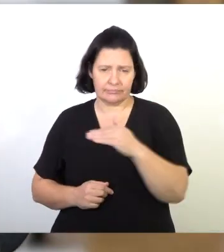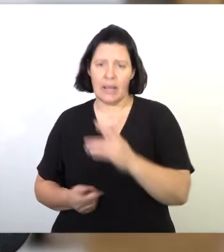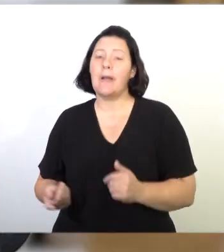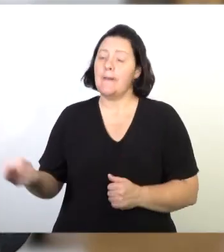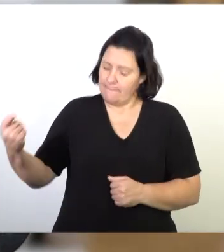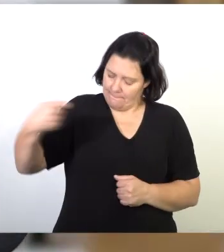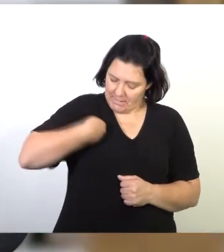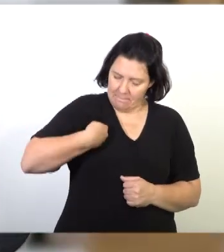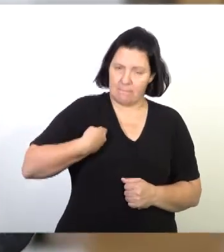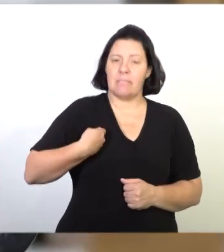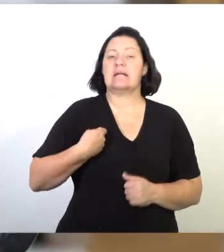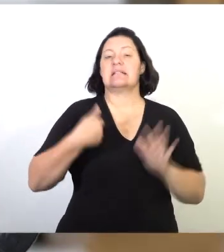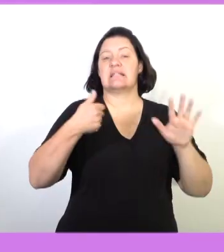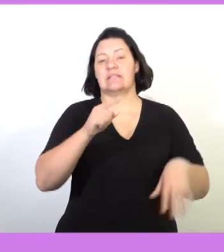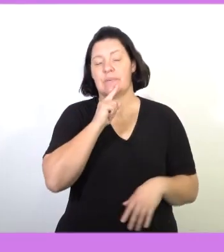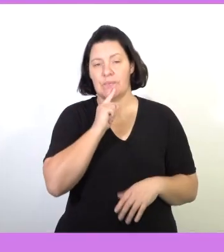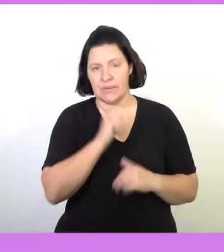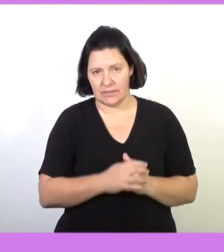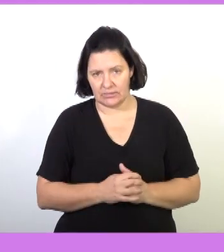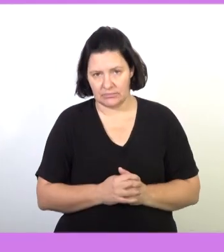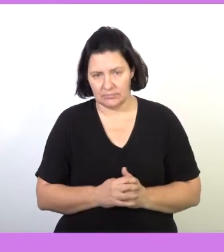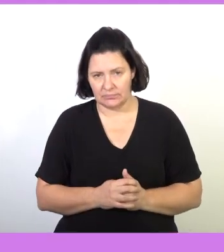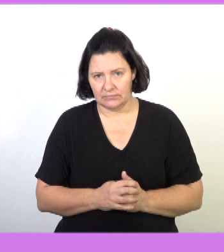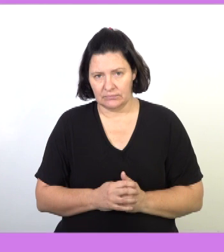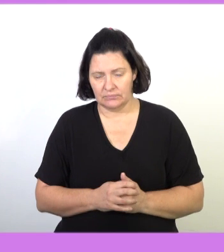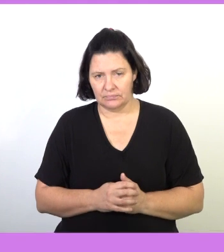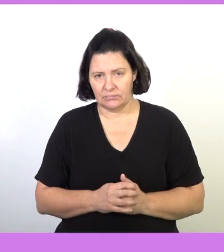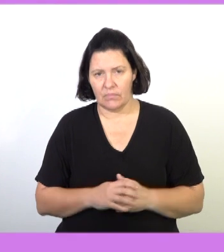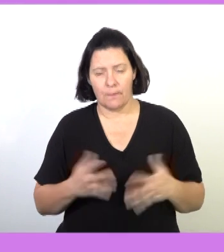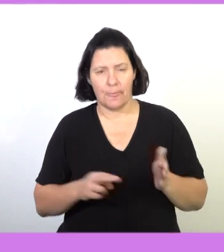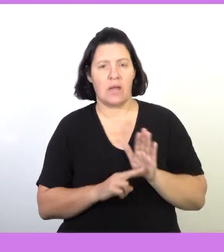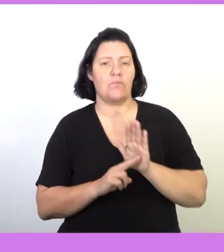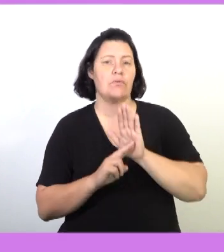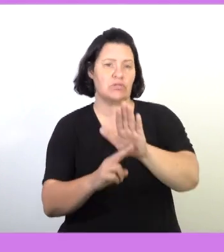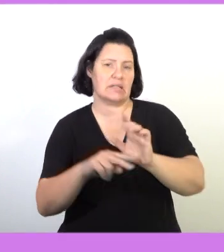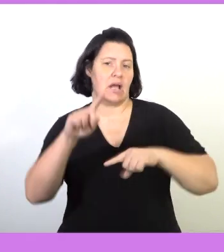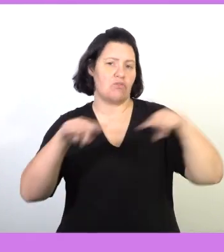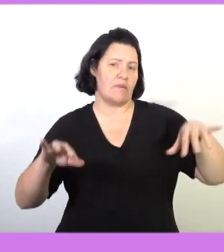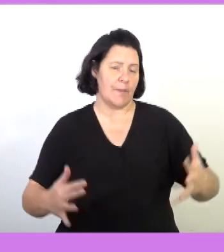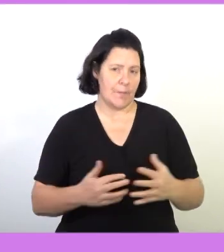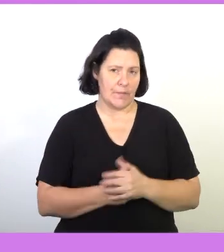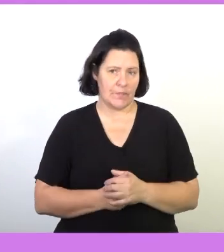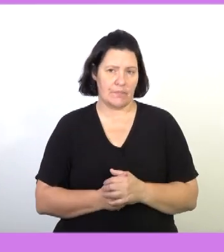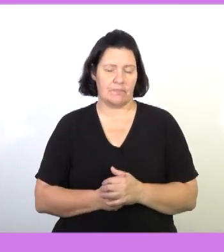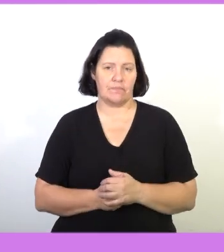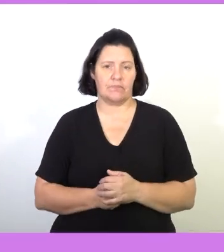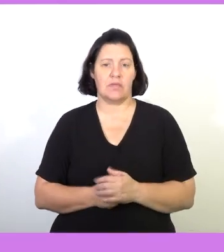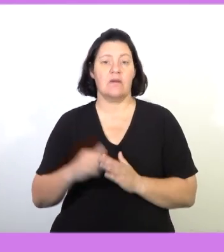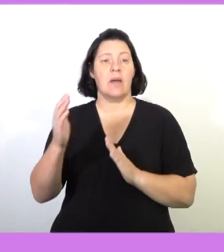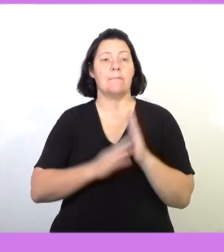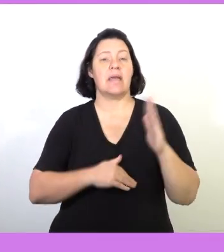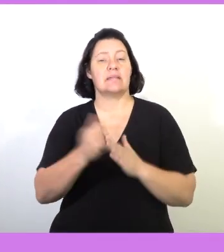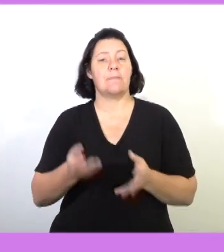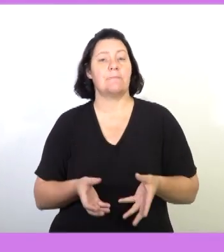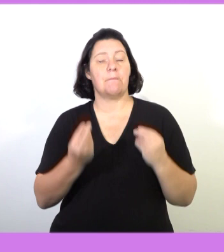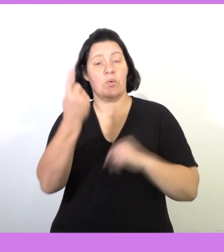must be paid 6,000 rand. So this is how we will represent the graph. If the